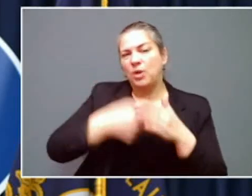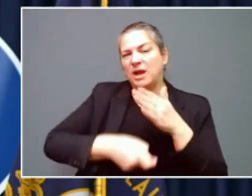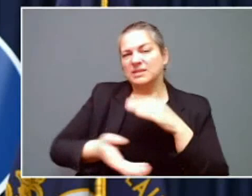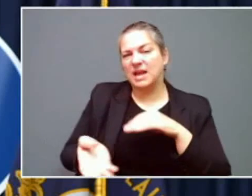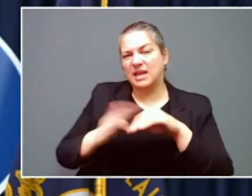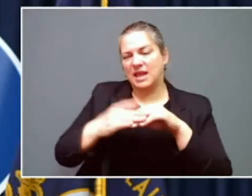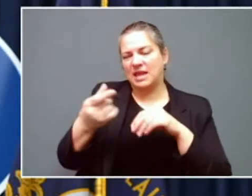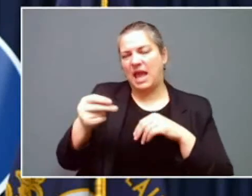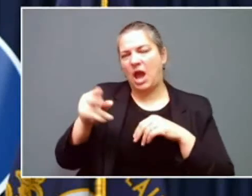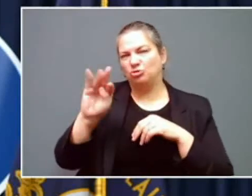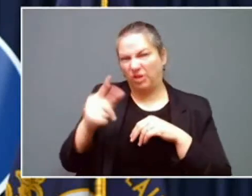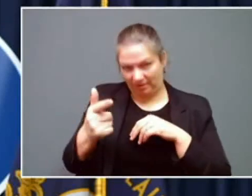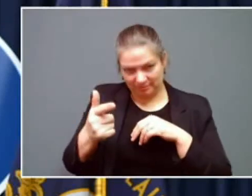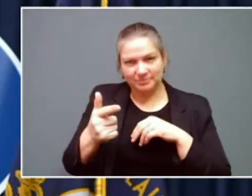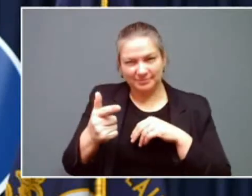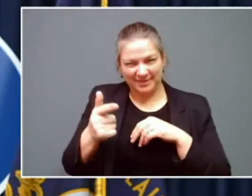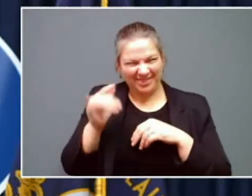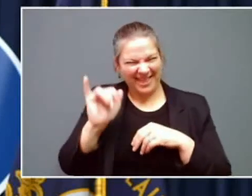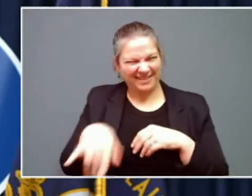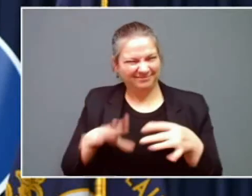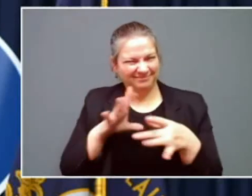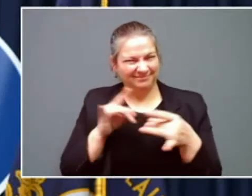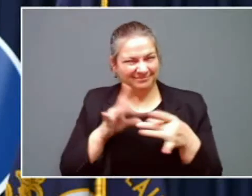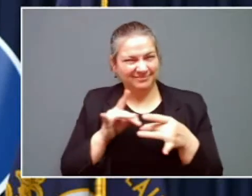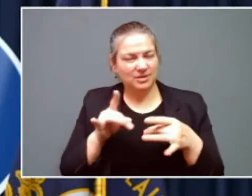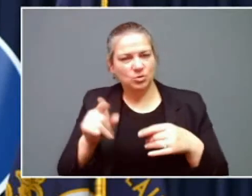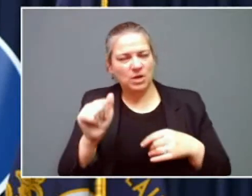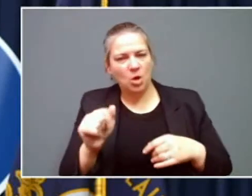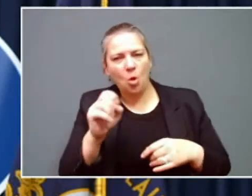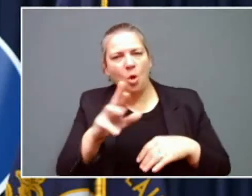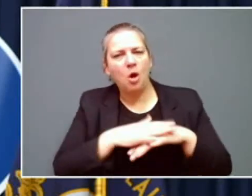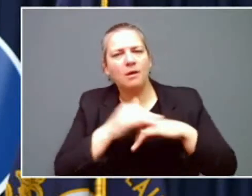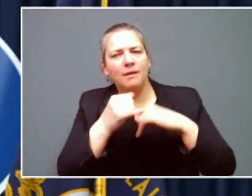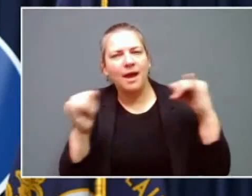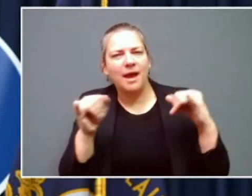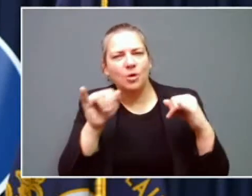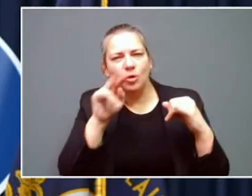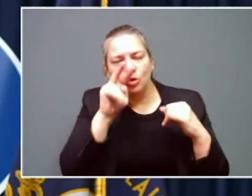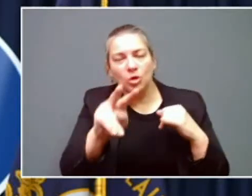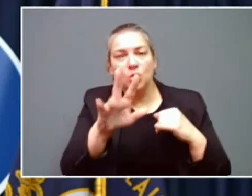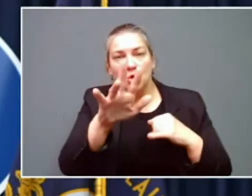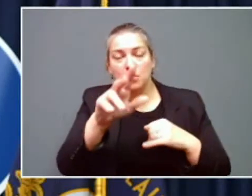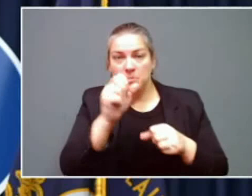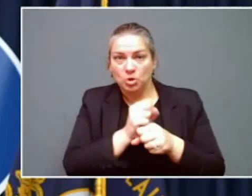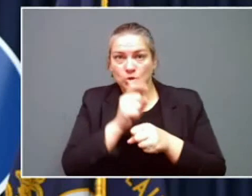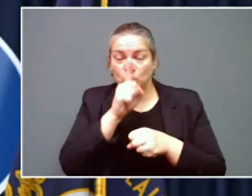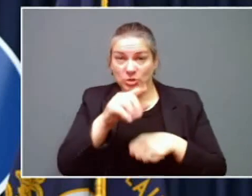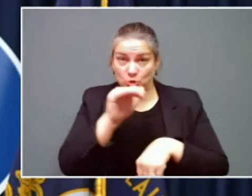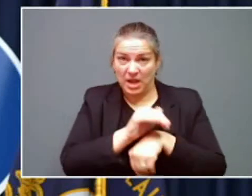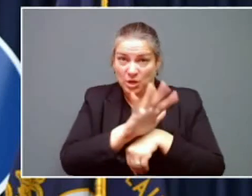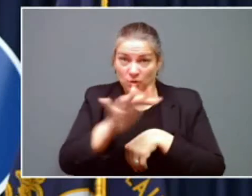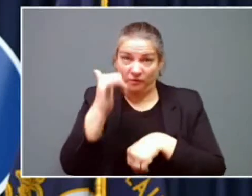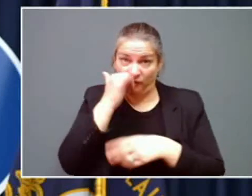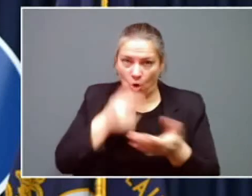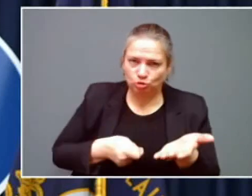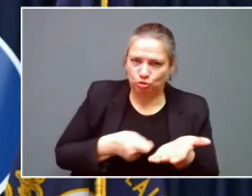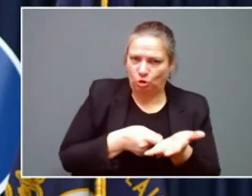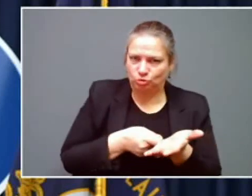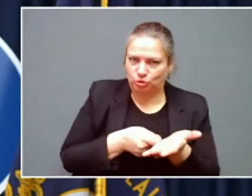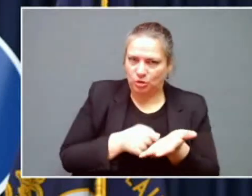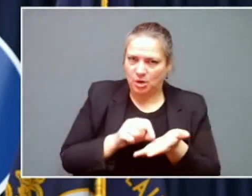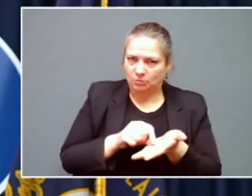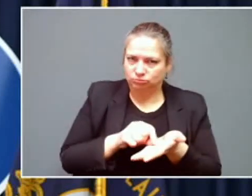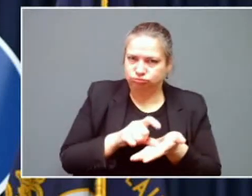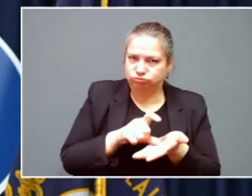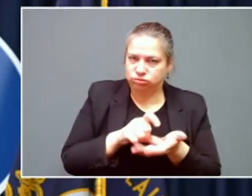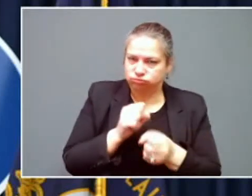Given that we just mentioned online, if a phone number, make sure you charge your phones tonight. Make sure you have a full charge